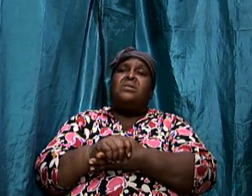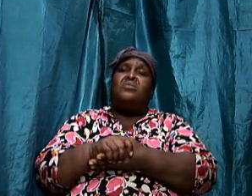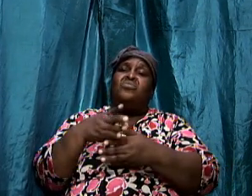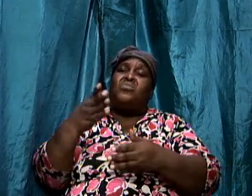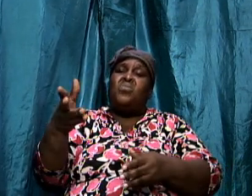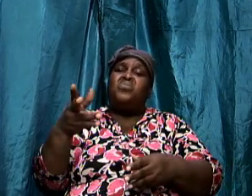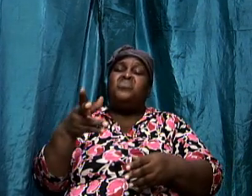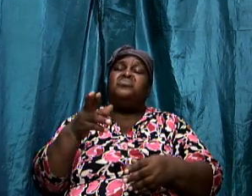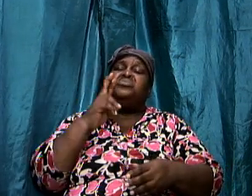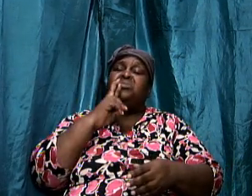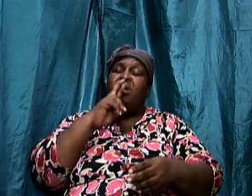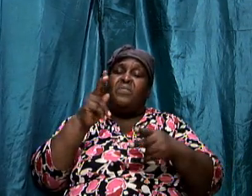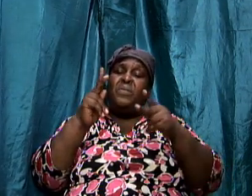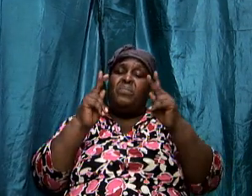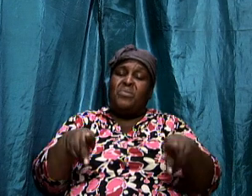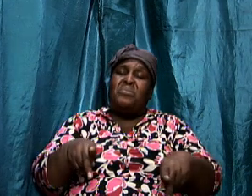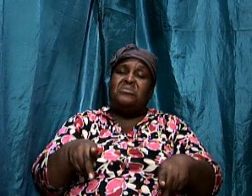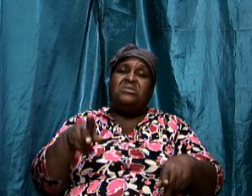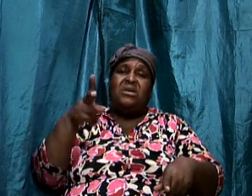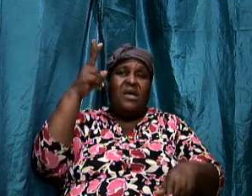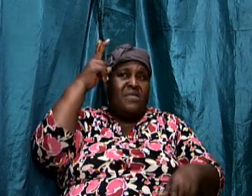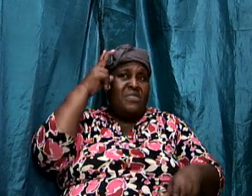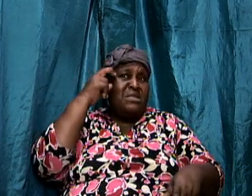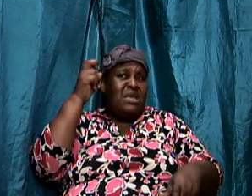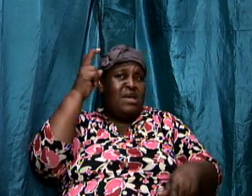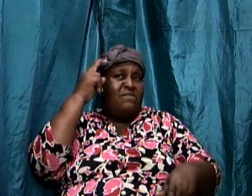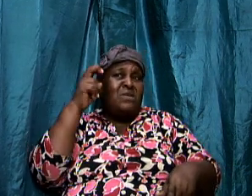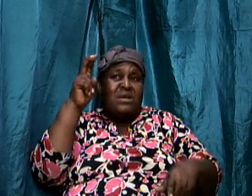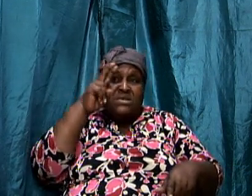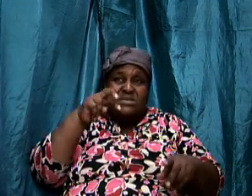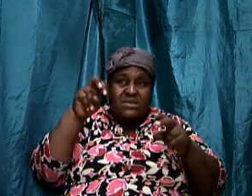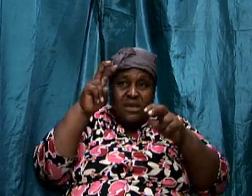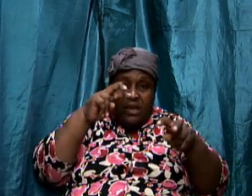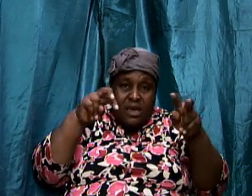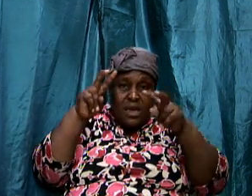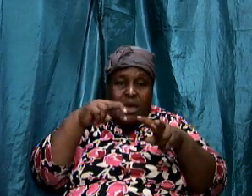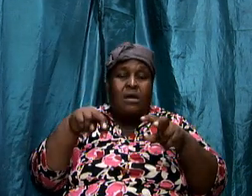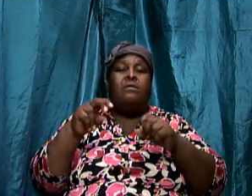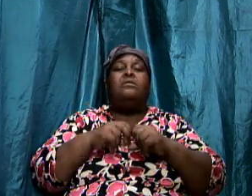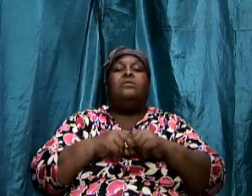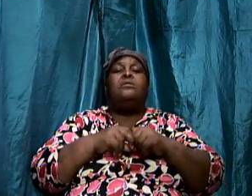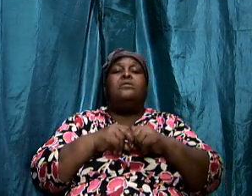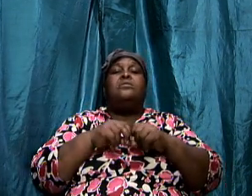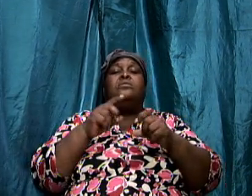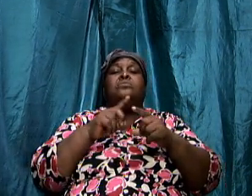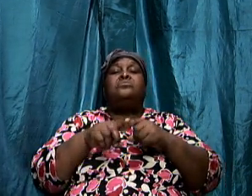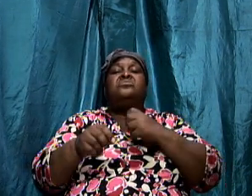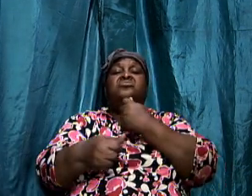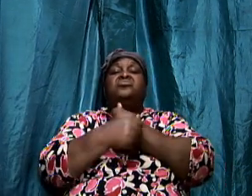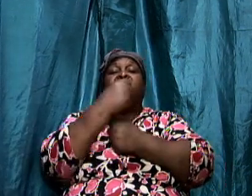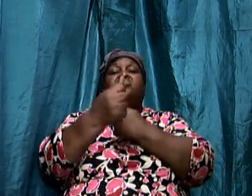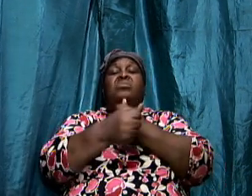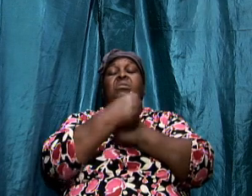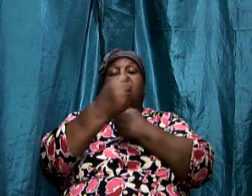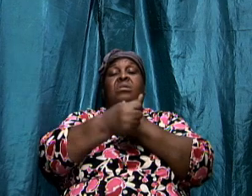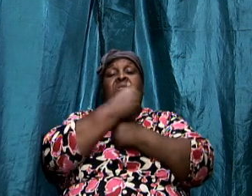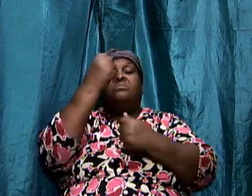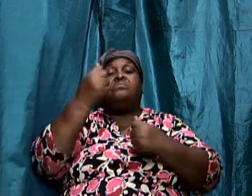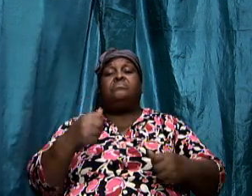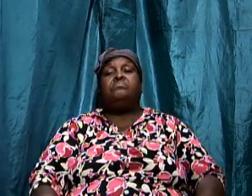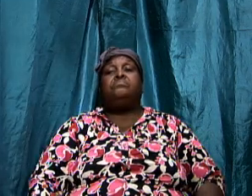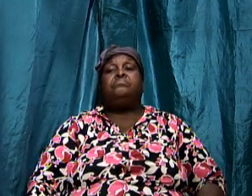is important that we have the word dwelling in us richly guiding our steps walking